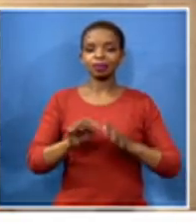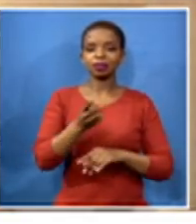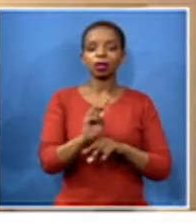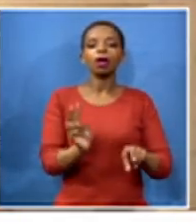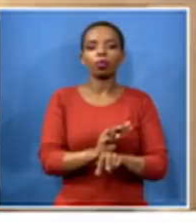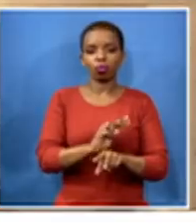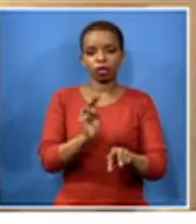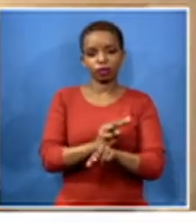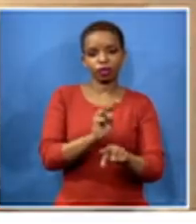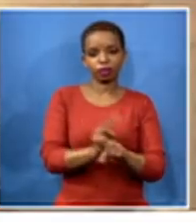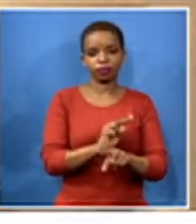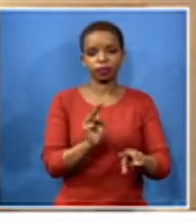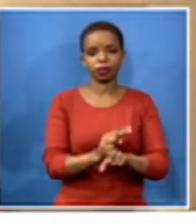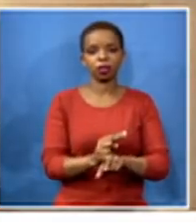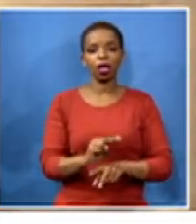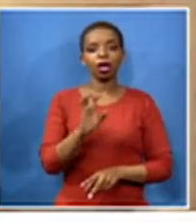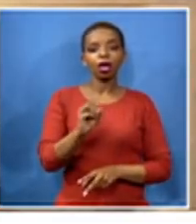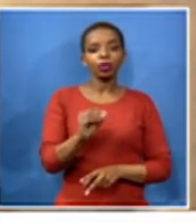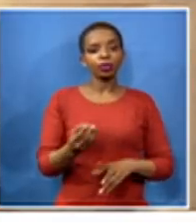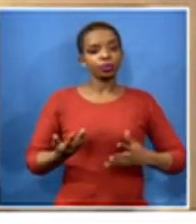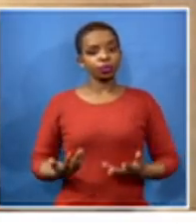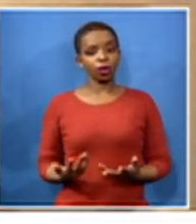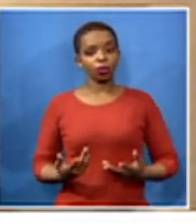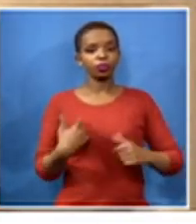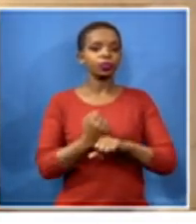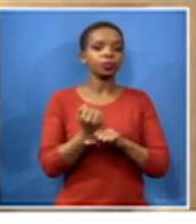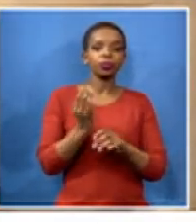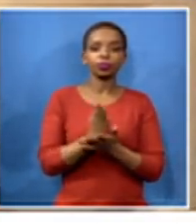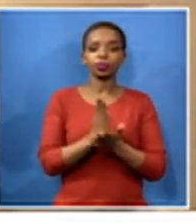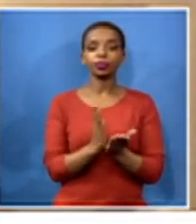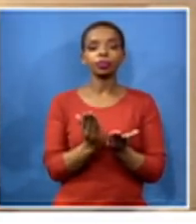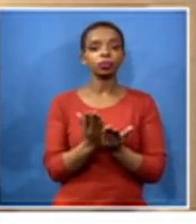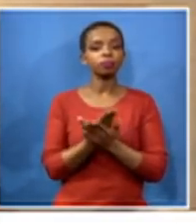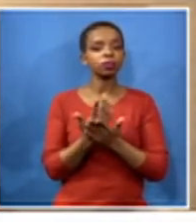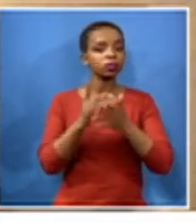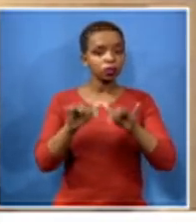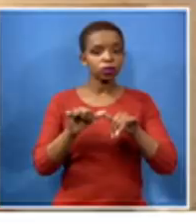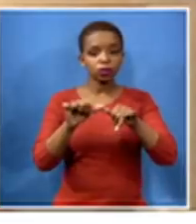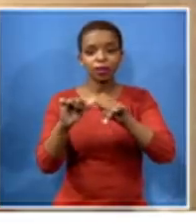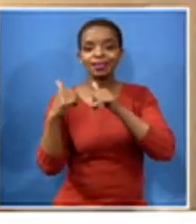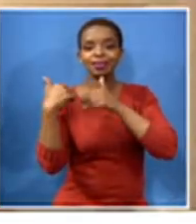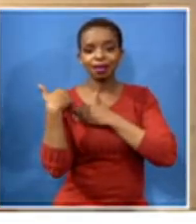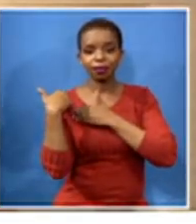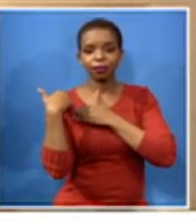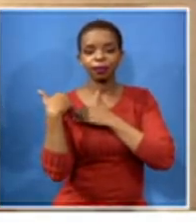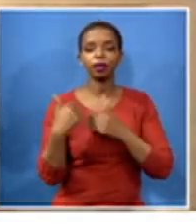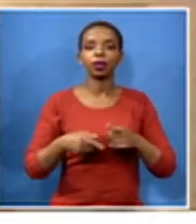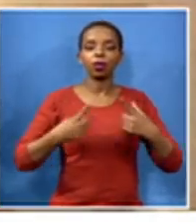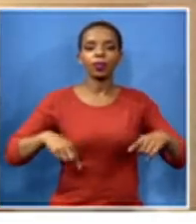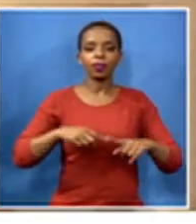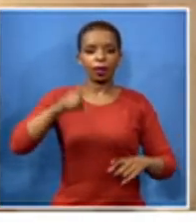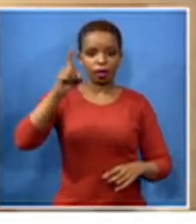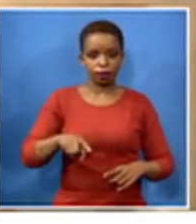so to make sure that schools can continue safely we have to make sure that all those